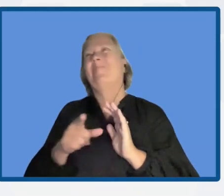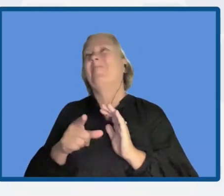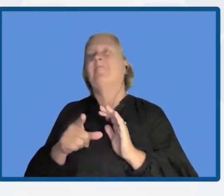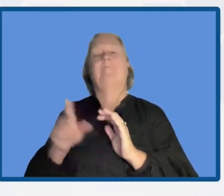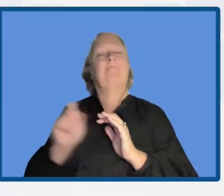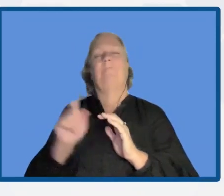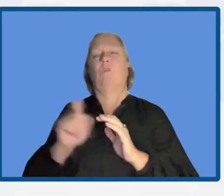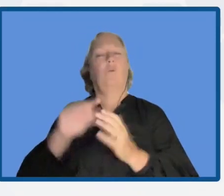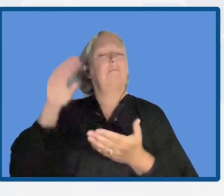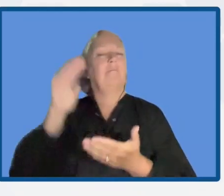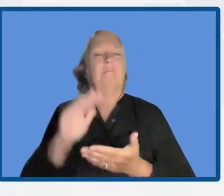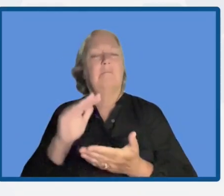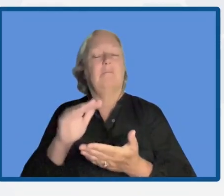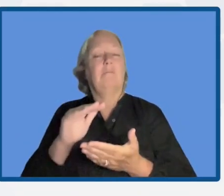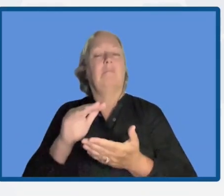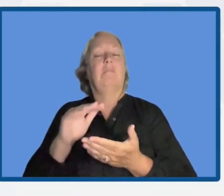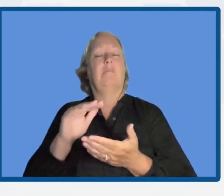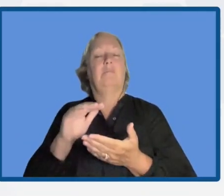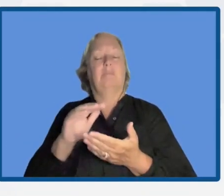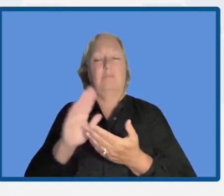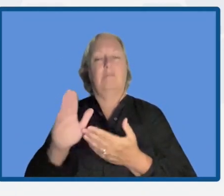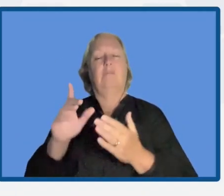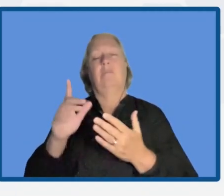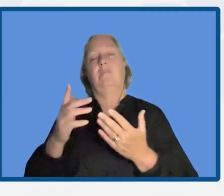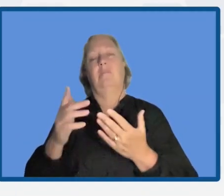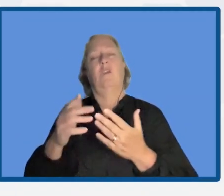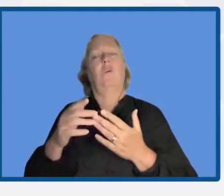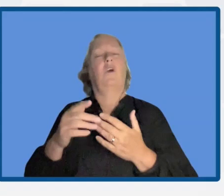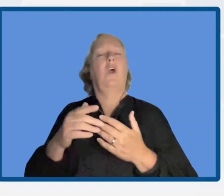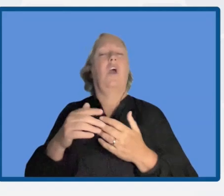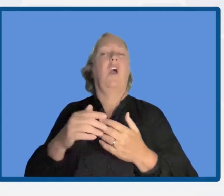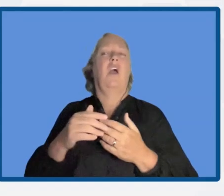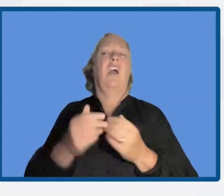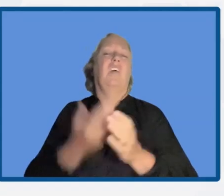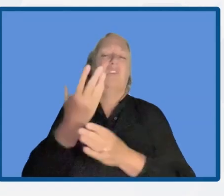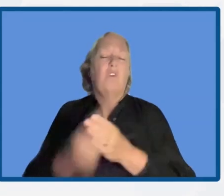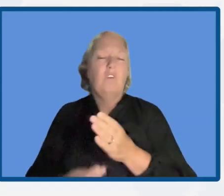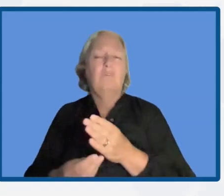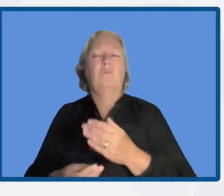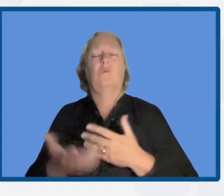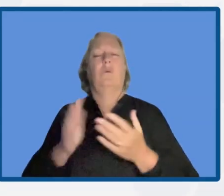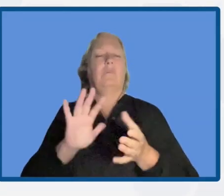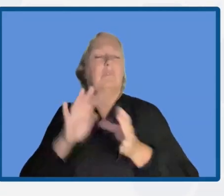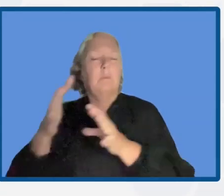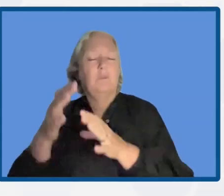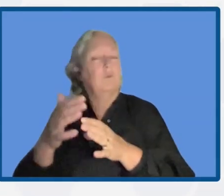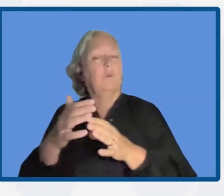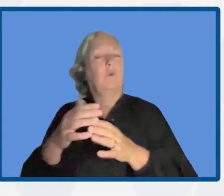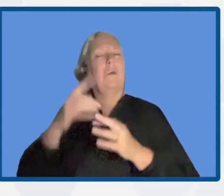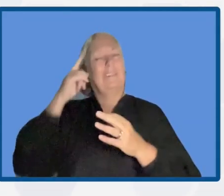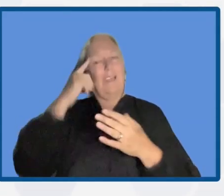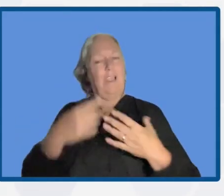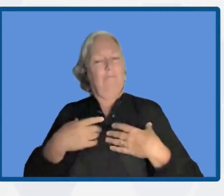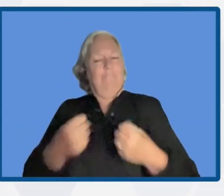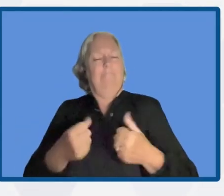losses and damages and creating well-being and benefits for communities. And that's